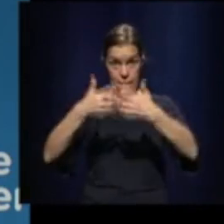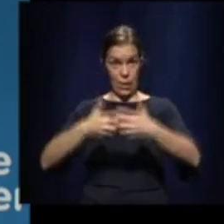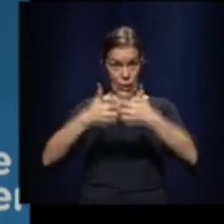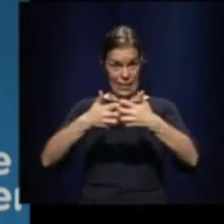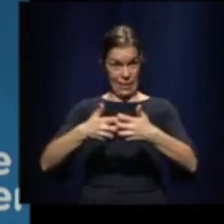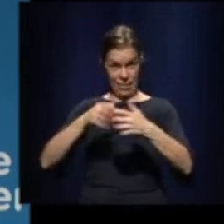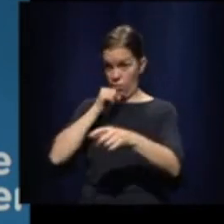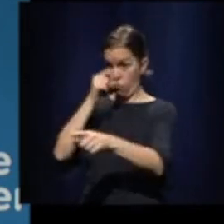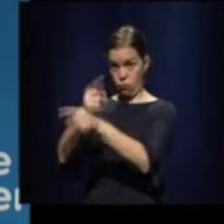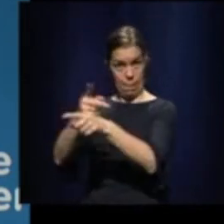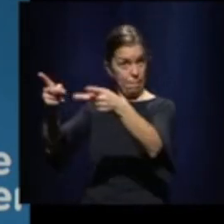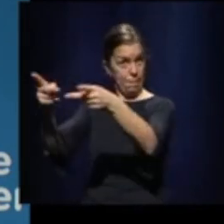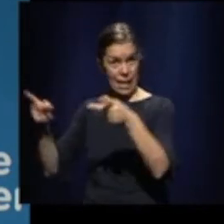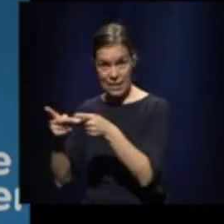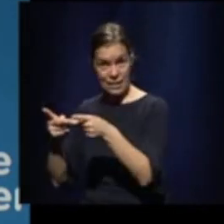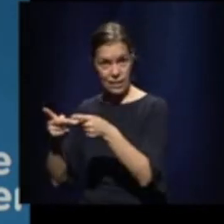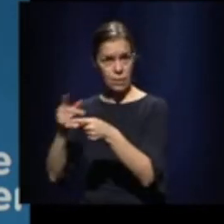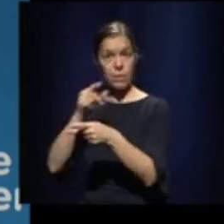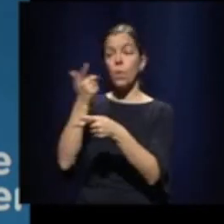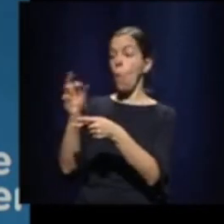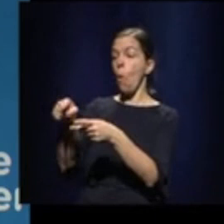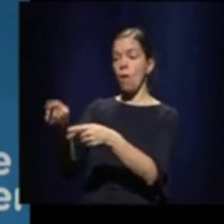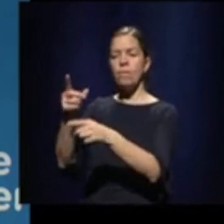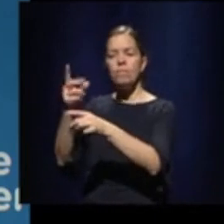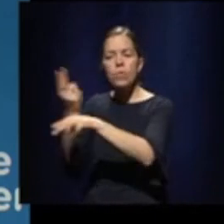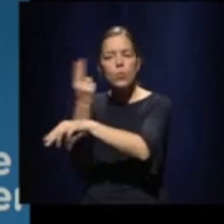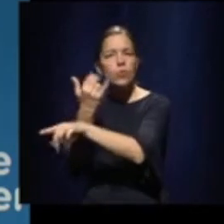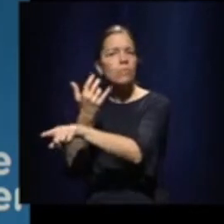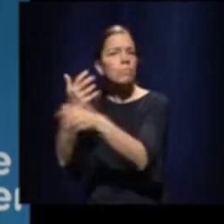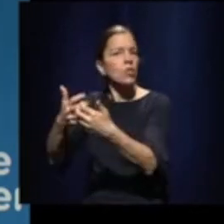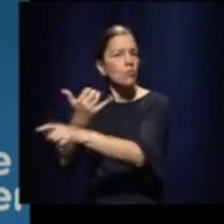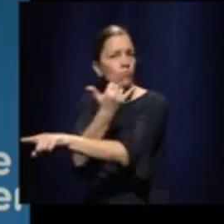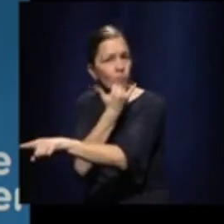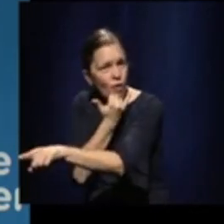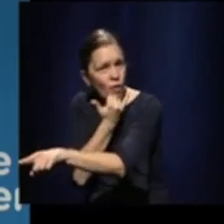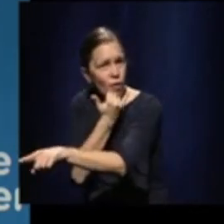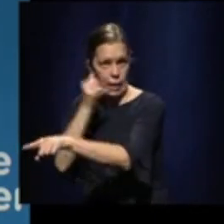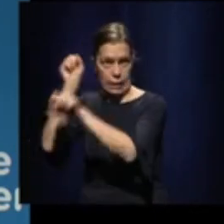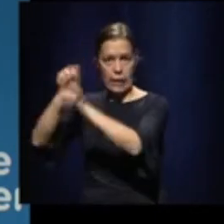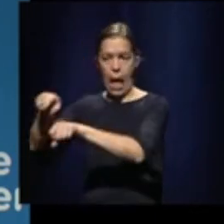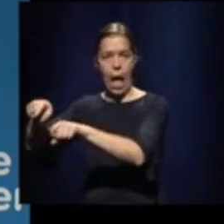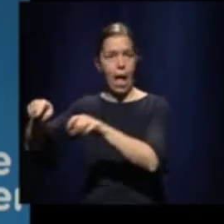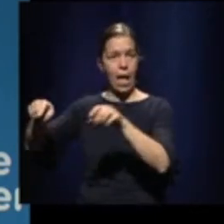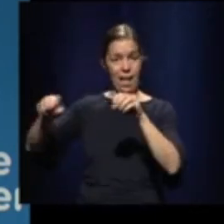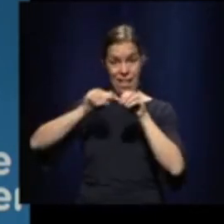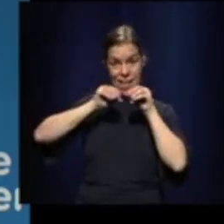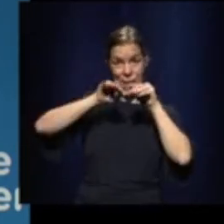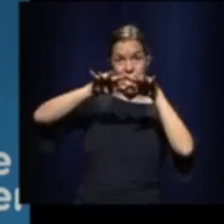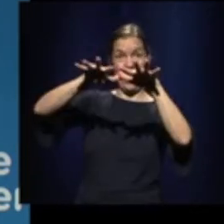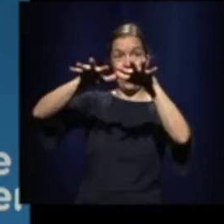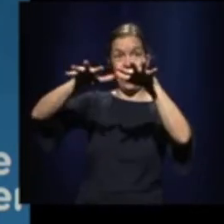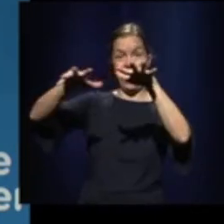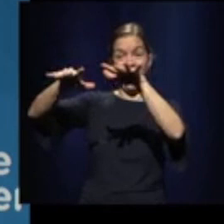they could by themselves generate droplets in suspension and carry